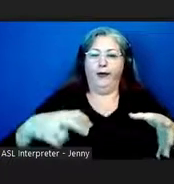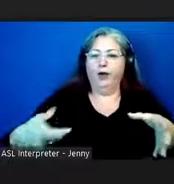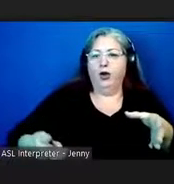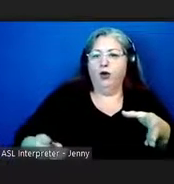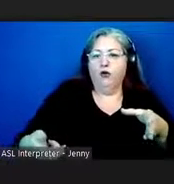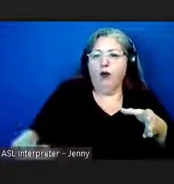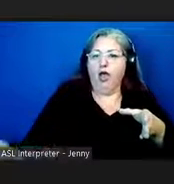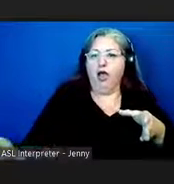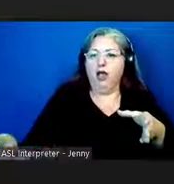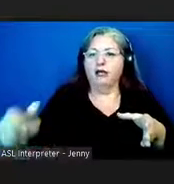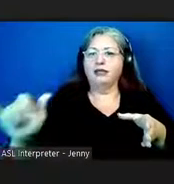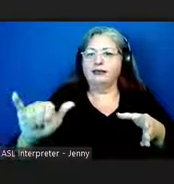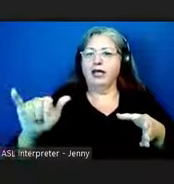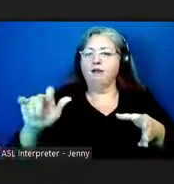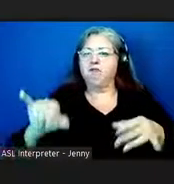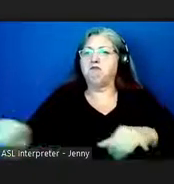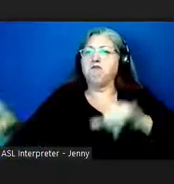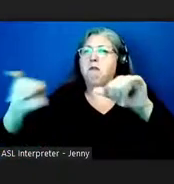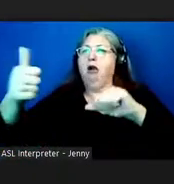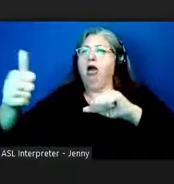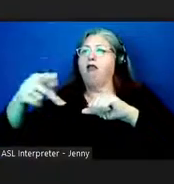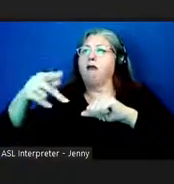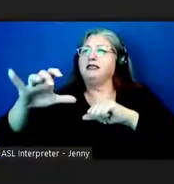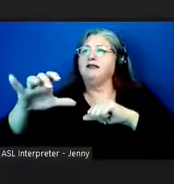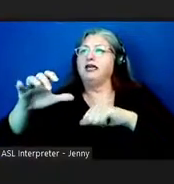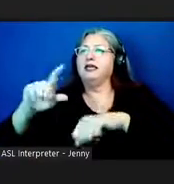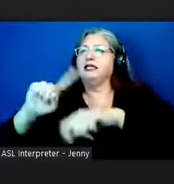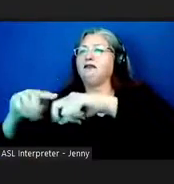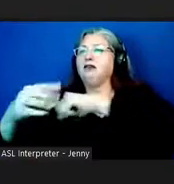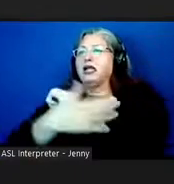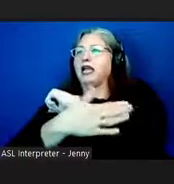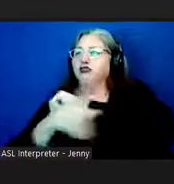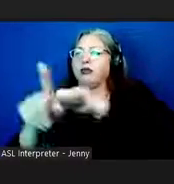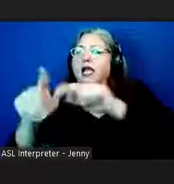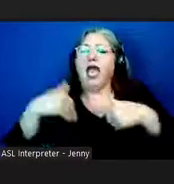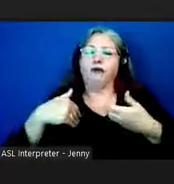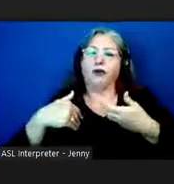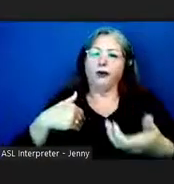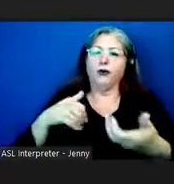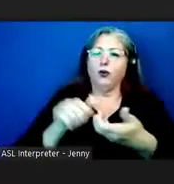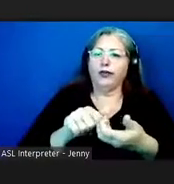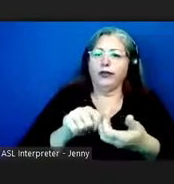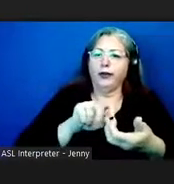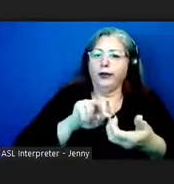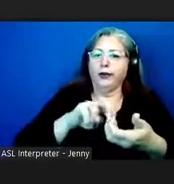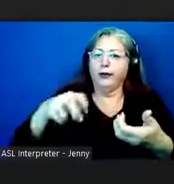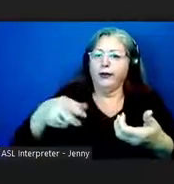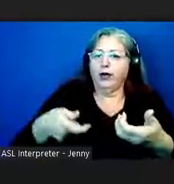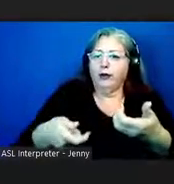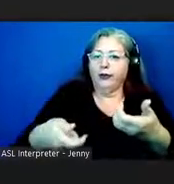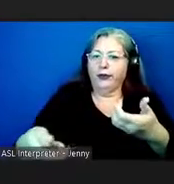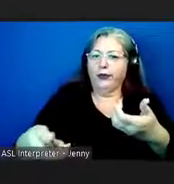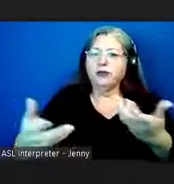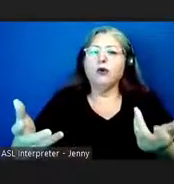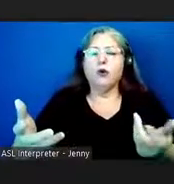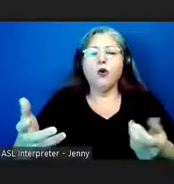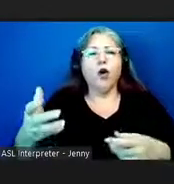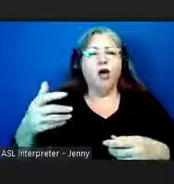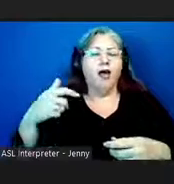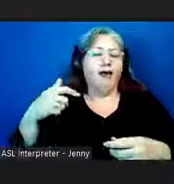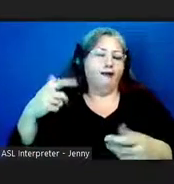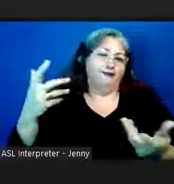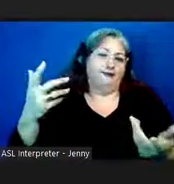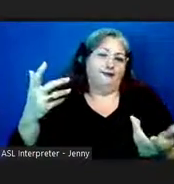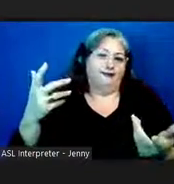our our pacific countries have uh canoes without riggers traditional canoes therefore i mean i'm just saying